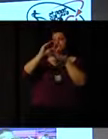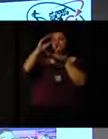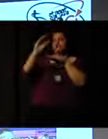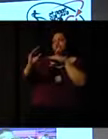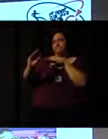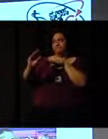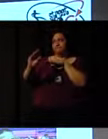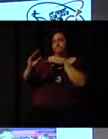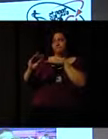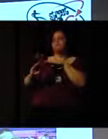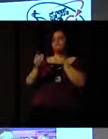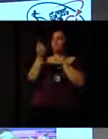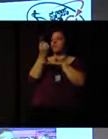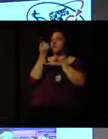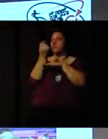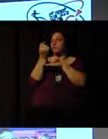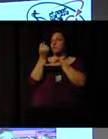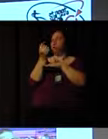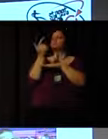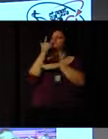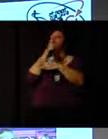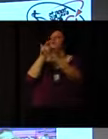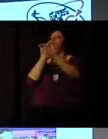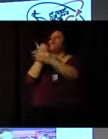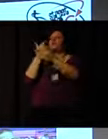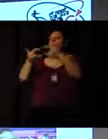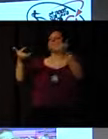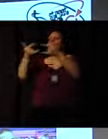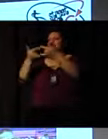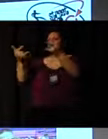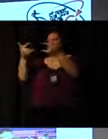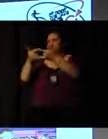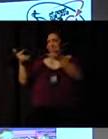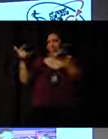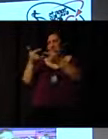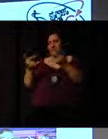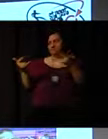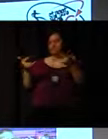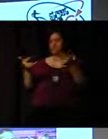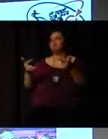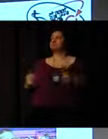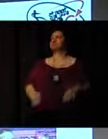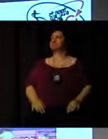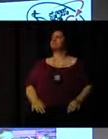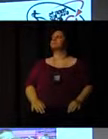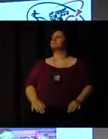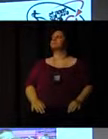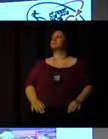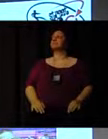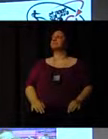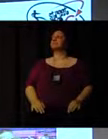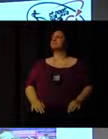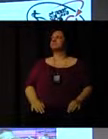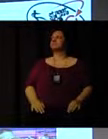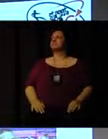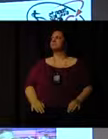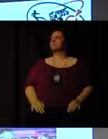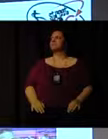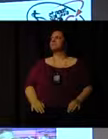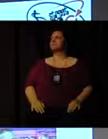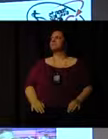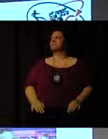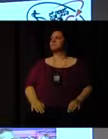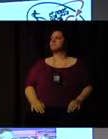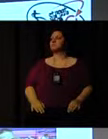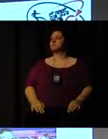bought tickets. We were on, we were sort of in the ballots, we were all over the place buying tickets up. And our aim was to get our